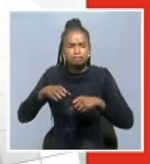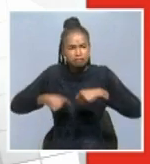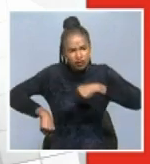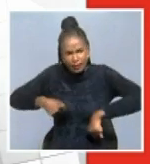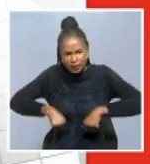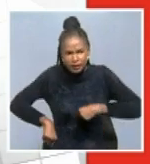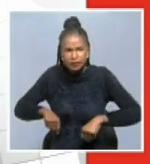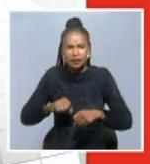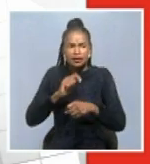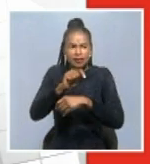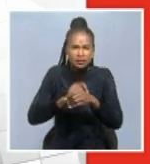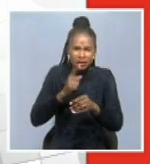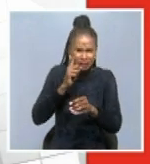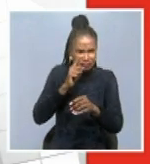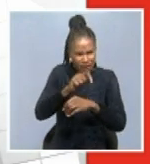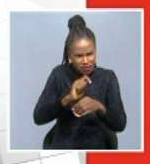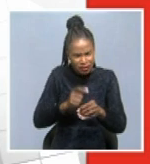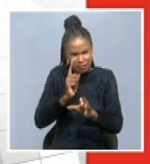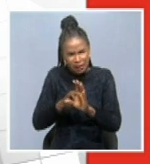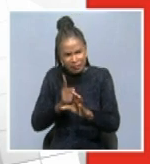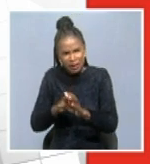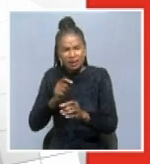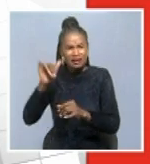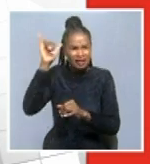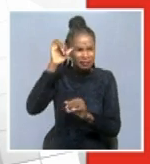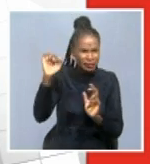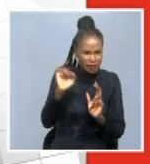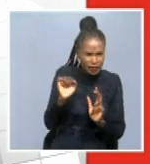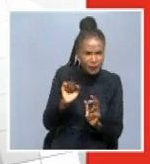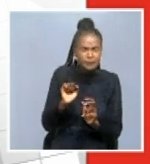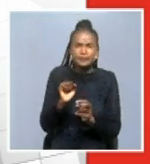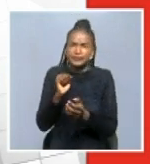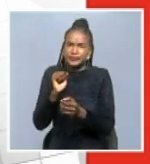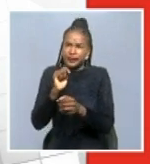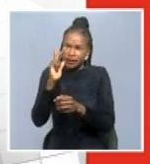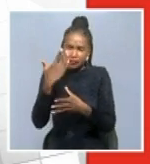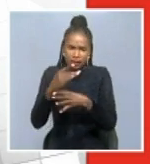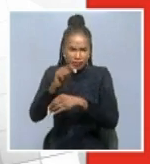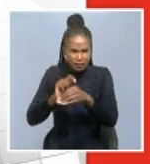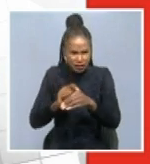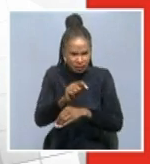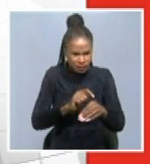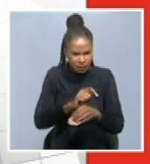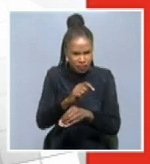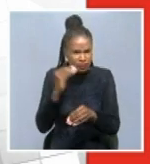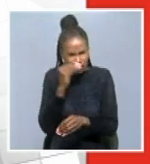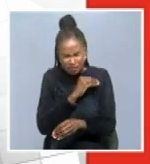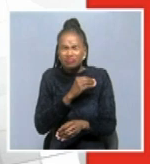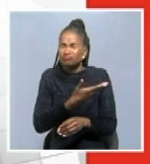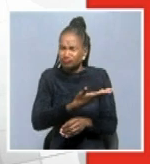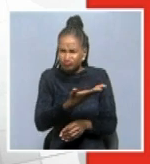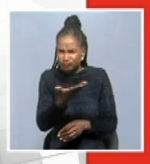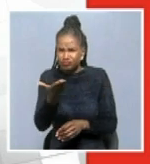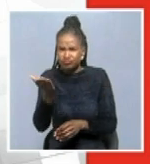supermarket workers, taxi drivers. So, people that come into contact with a lot of people. And